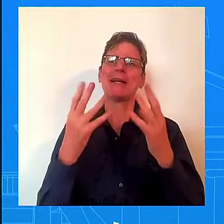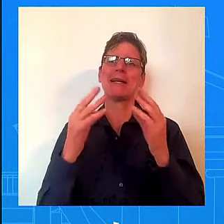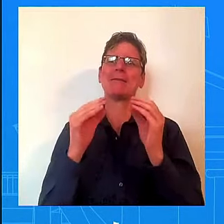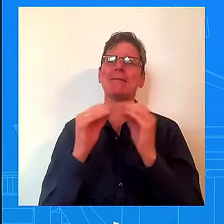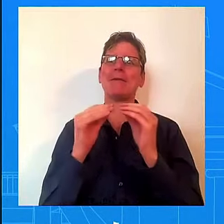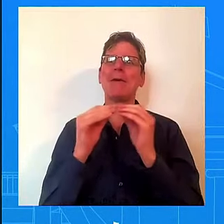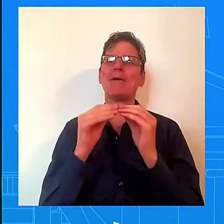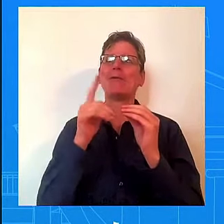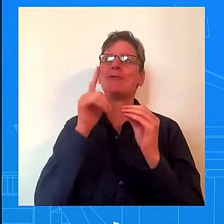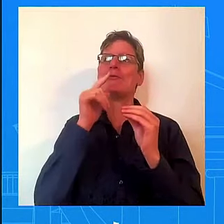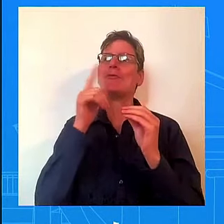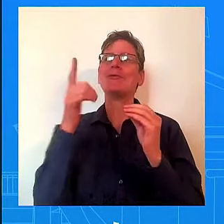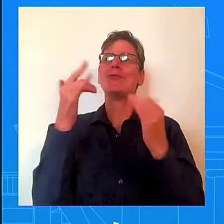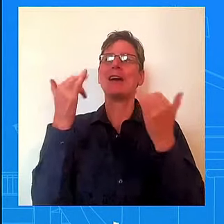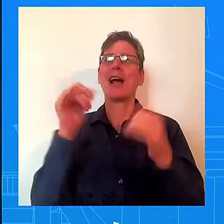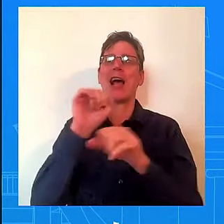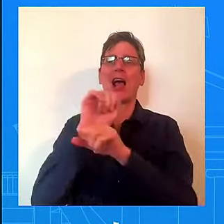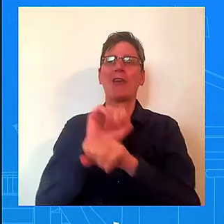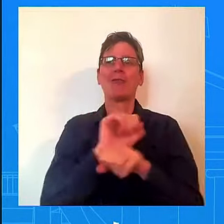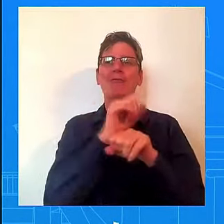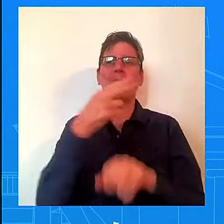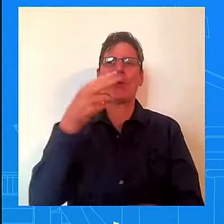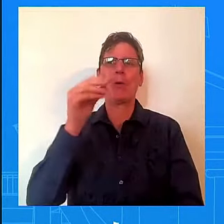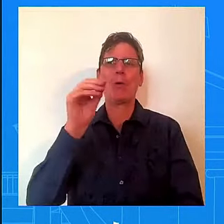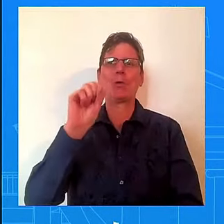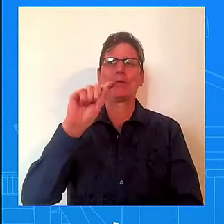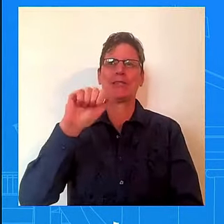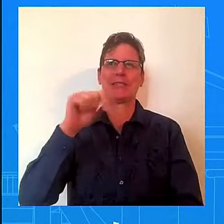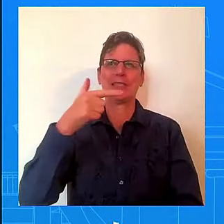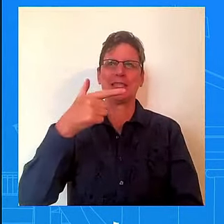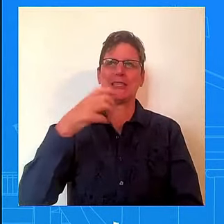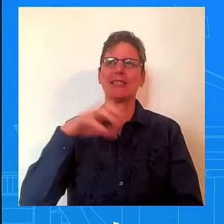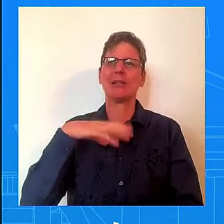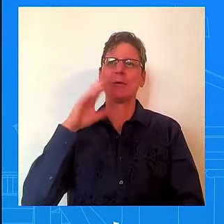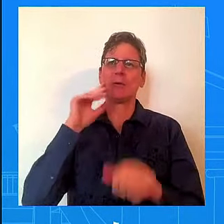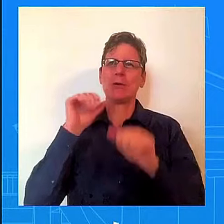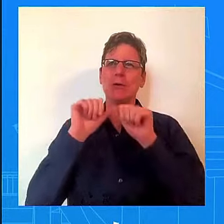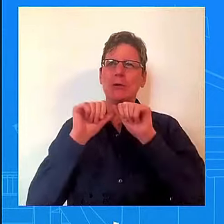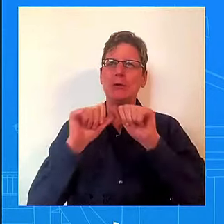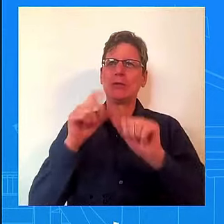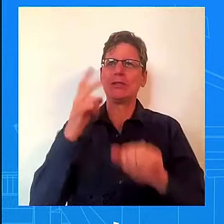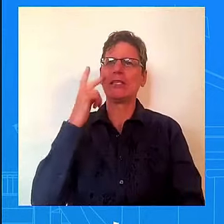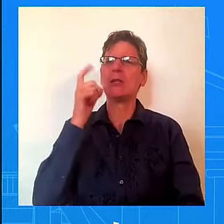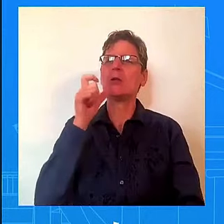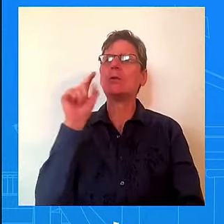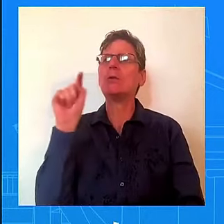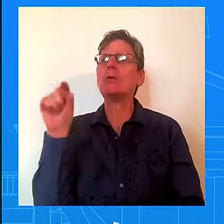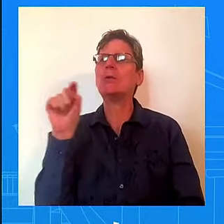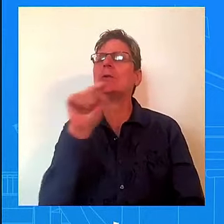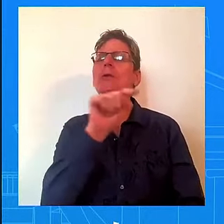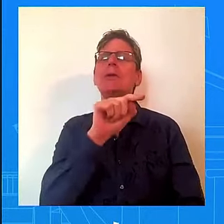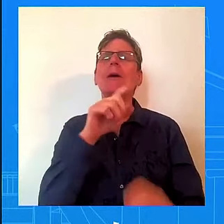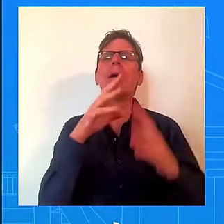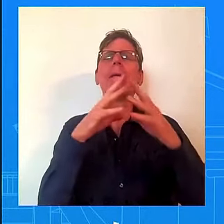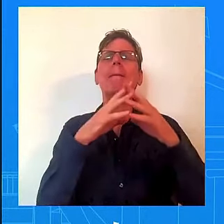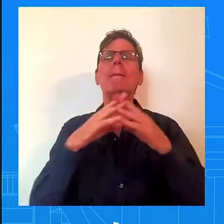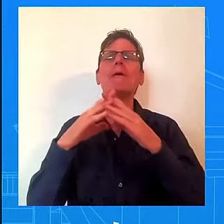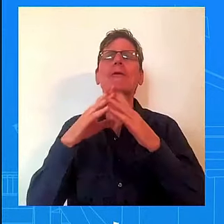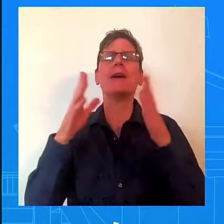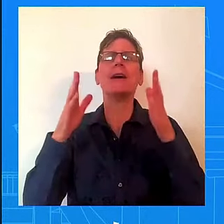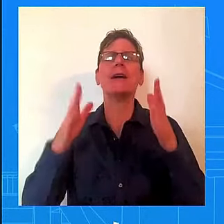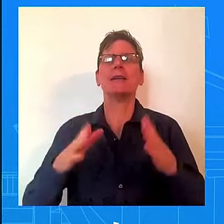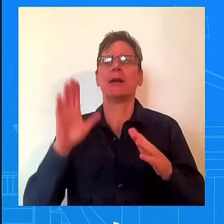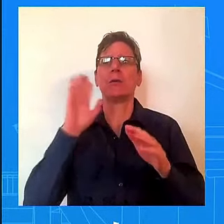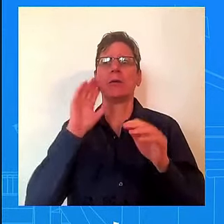And we'll continue to be very, very clear about that. He was asked a question. He answered it directly. But Hamas is responsible. They have